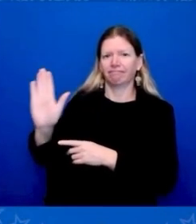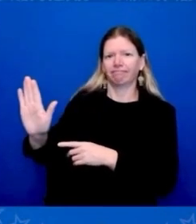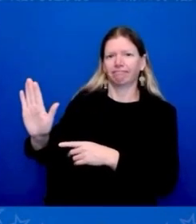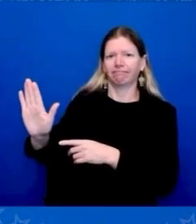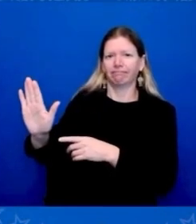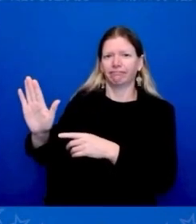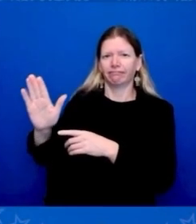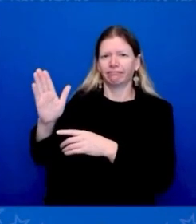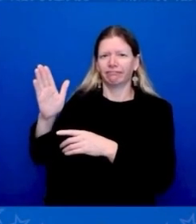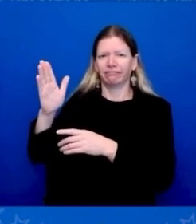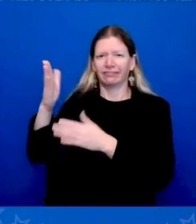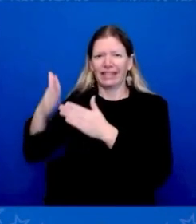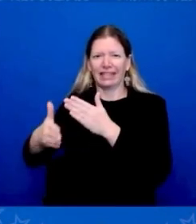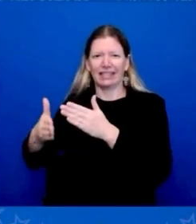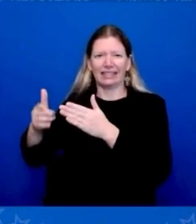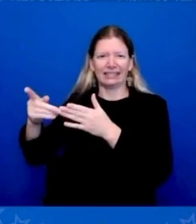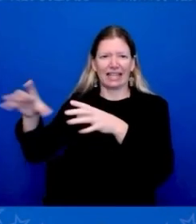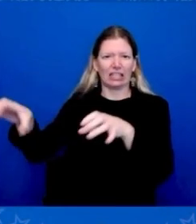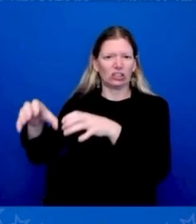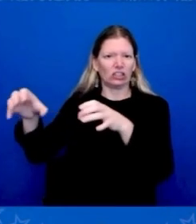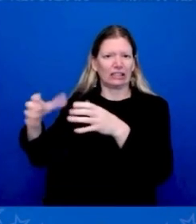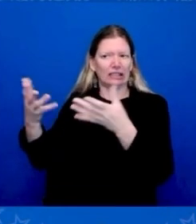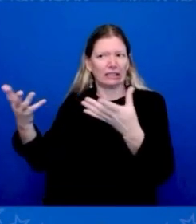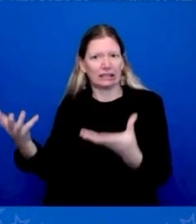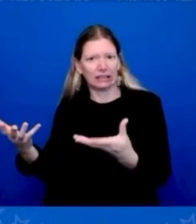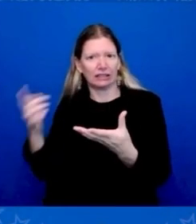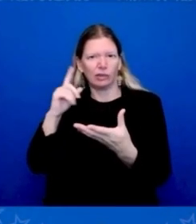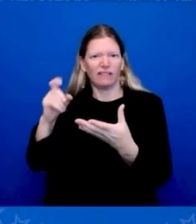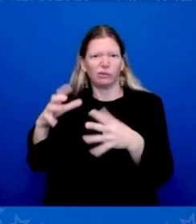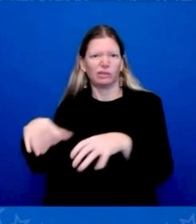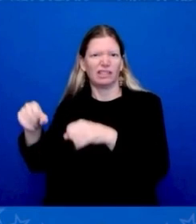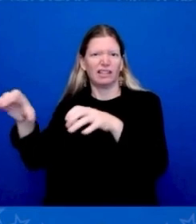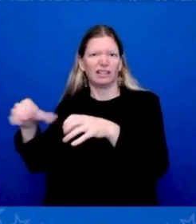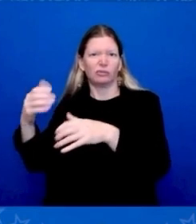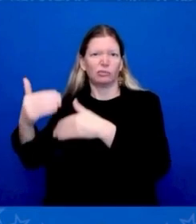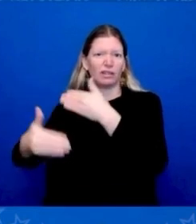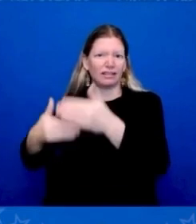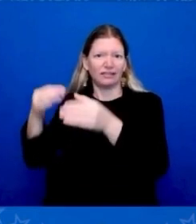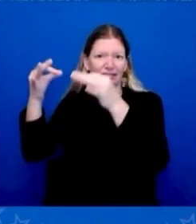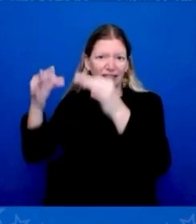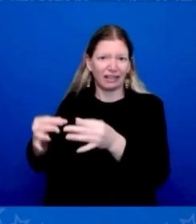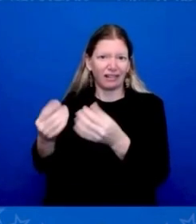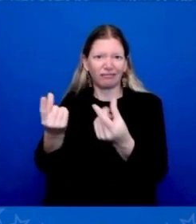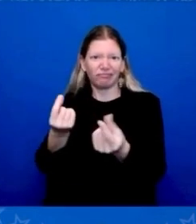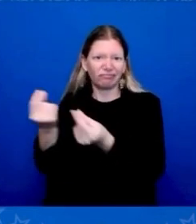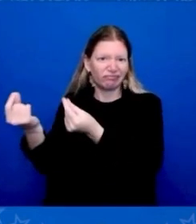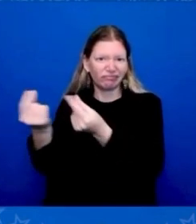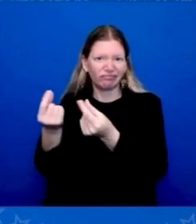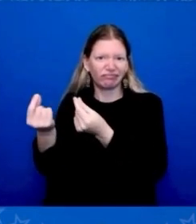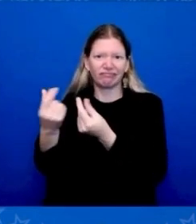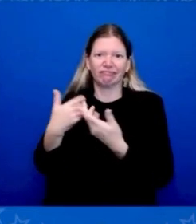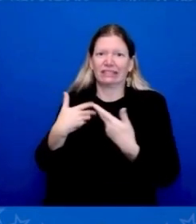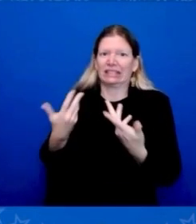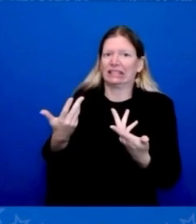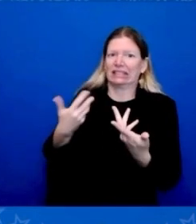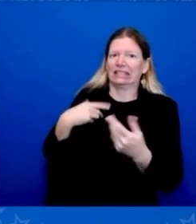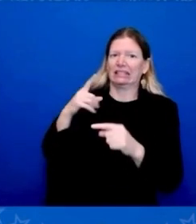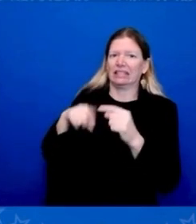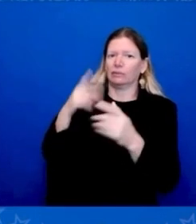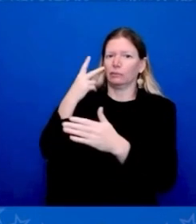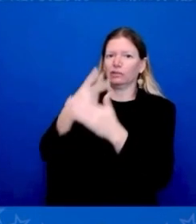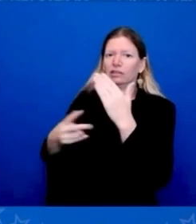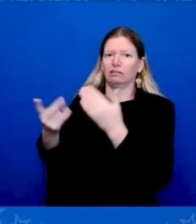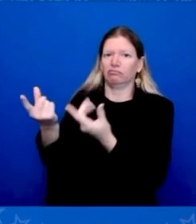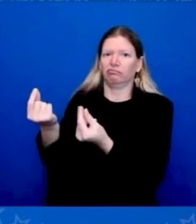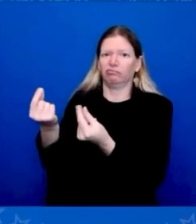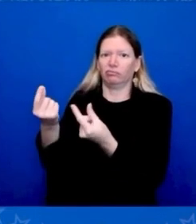deciding right now. And I'm not going to predict what way will come out. But we're not looking to decouple from China. What